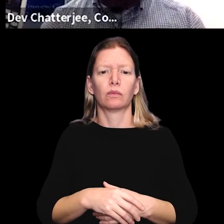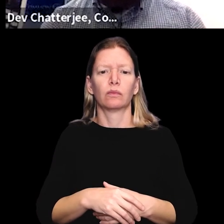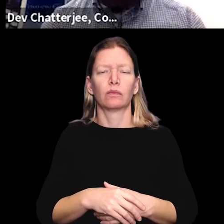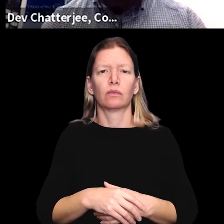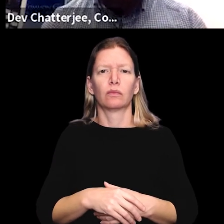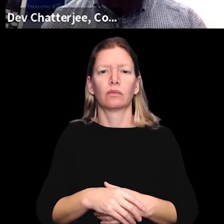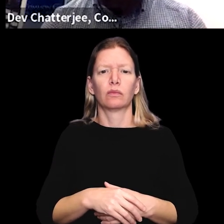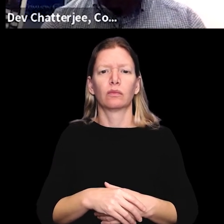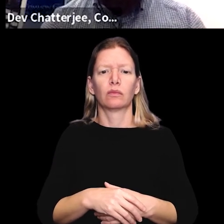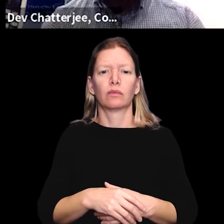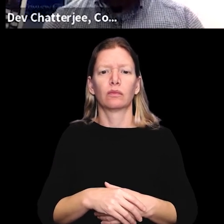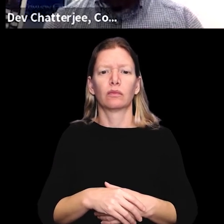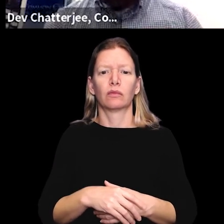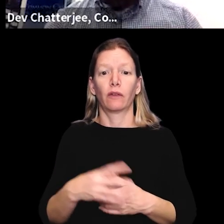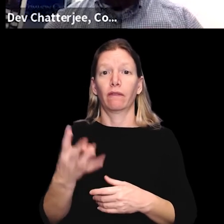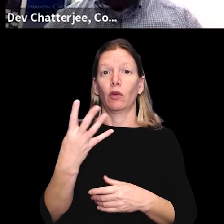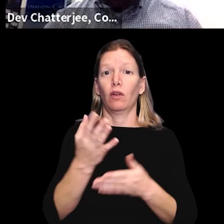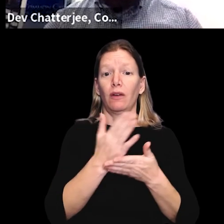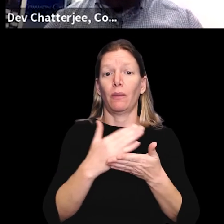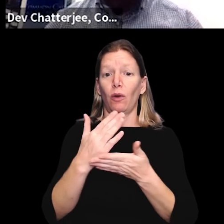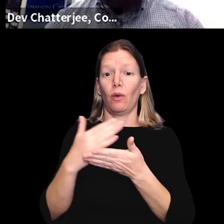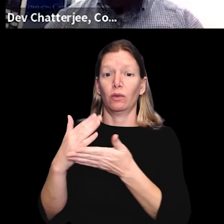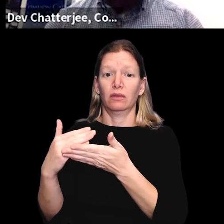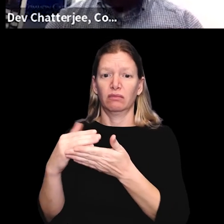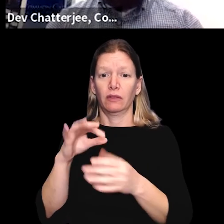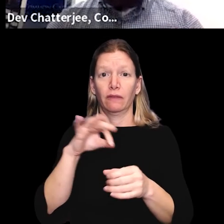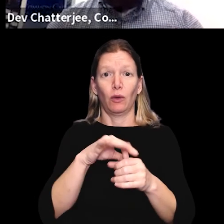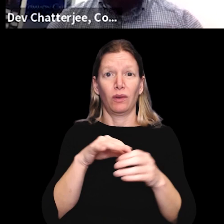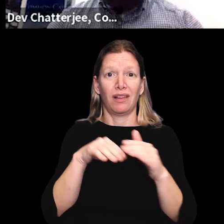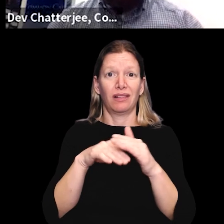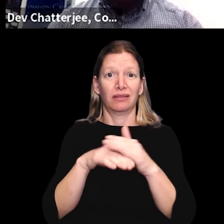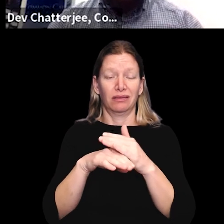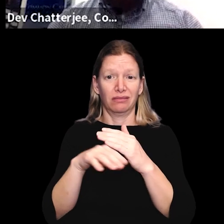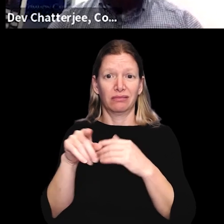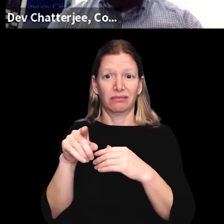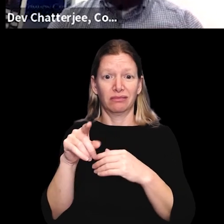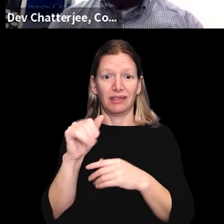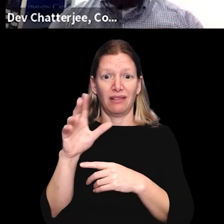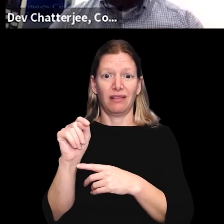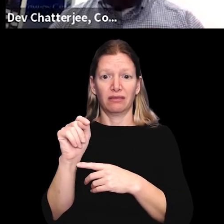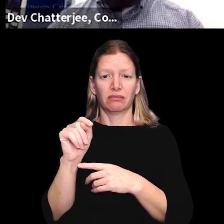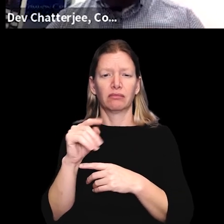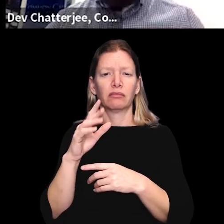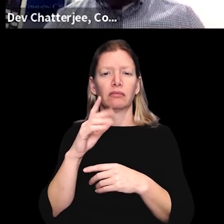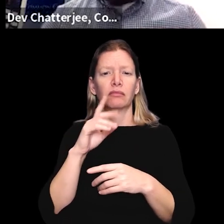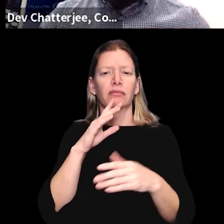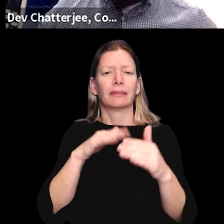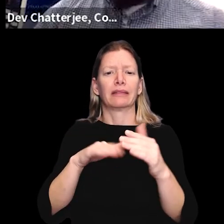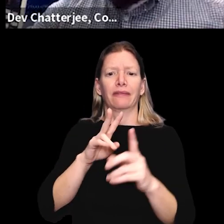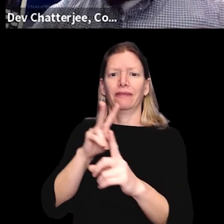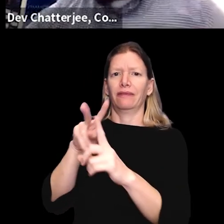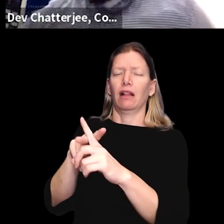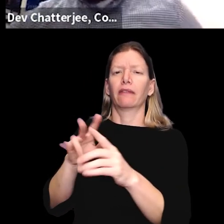the house. So the four components of the voting access act, which was basically